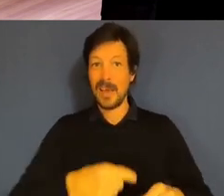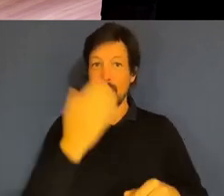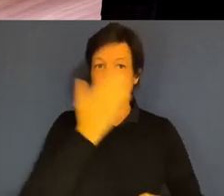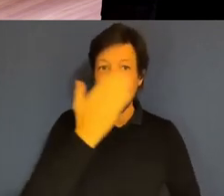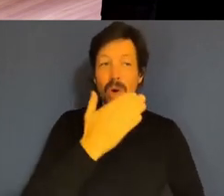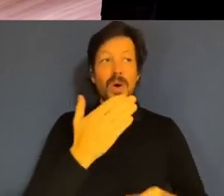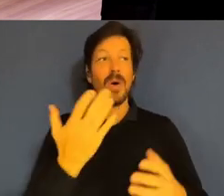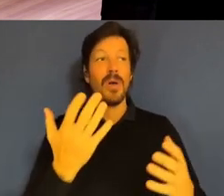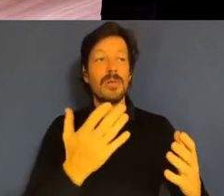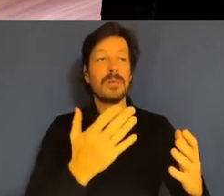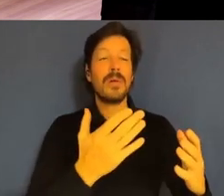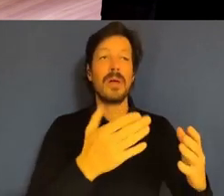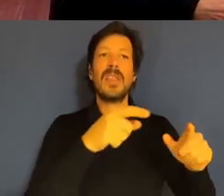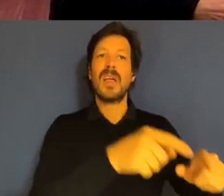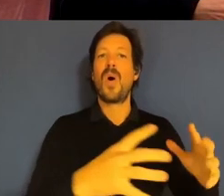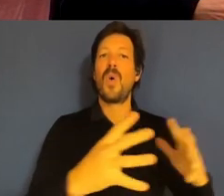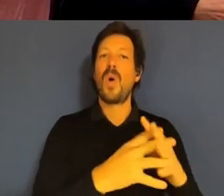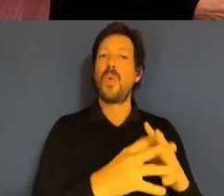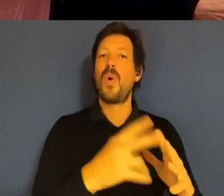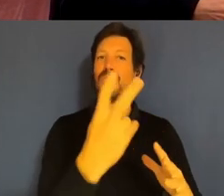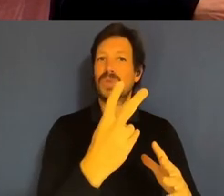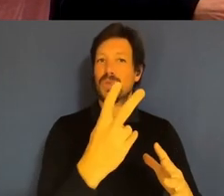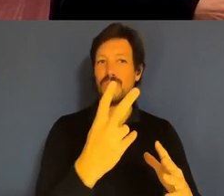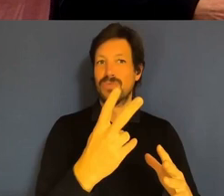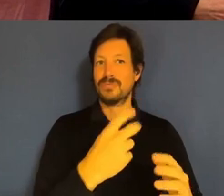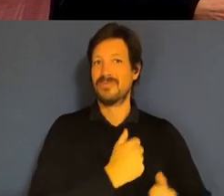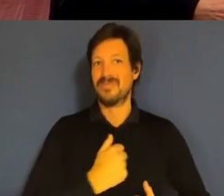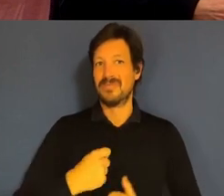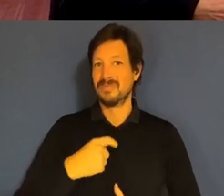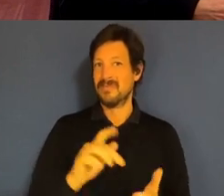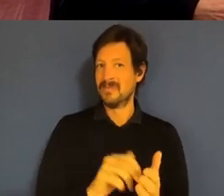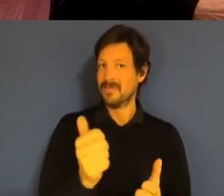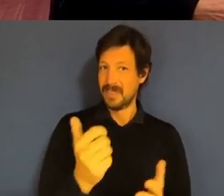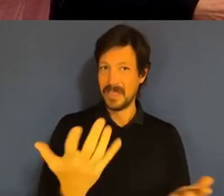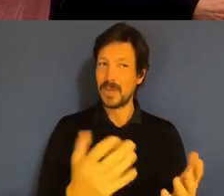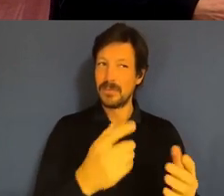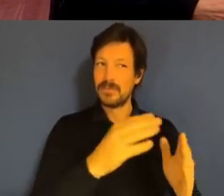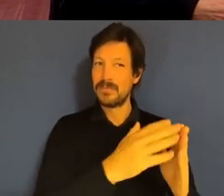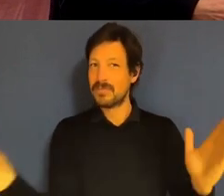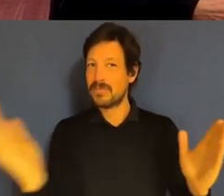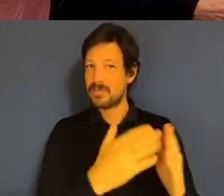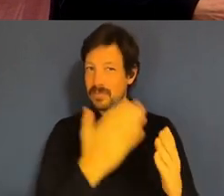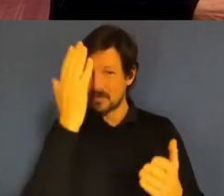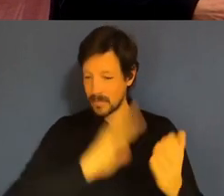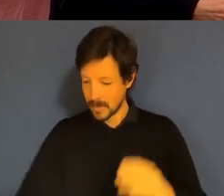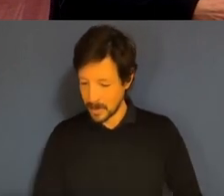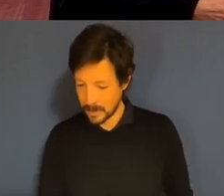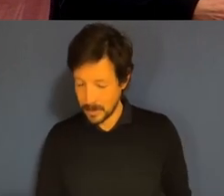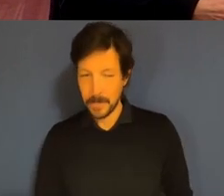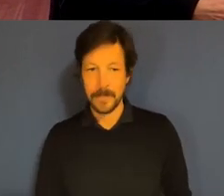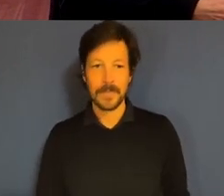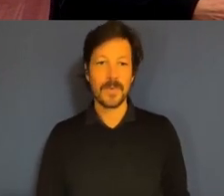War II vets. So the segmentation in that workforce was about their experience, you know, which conflict they'd served in.